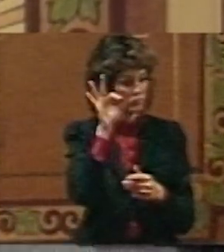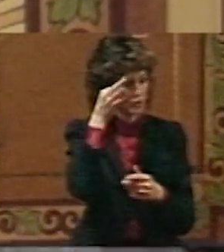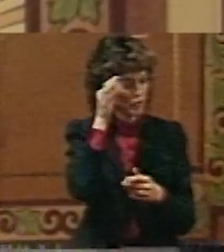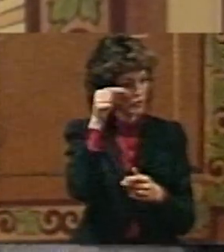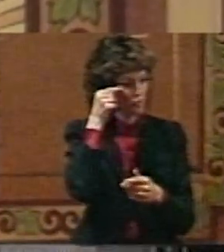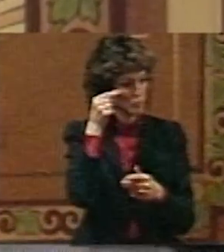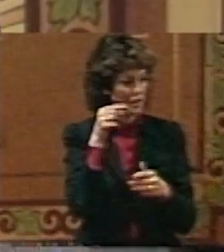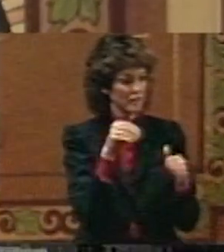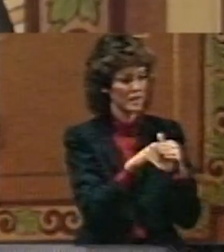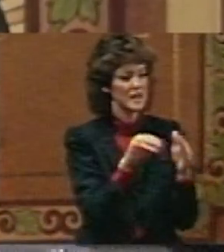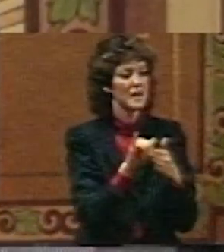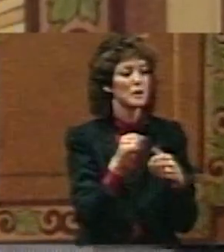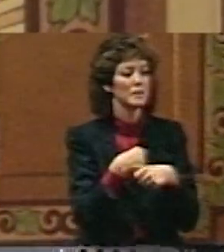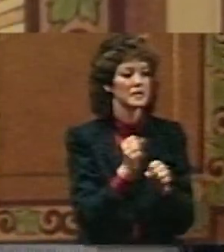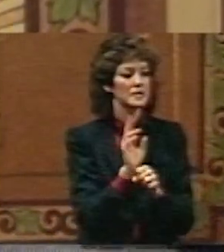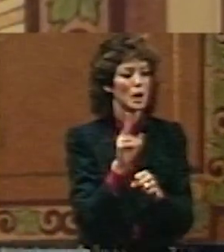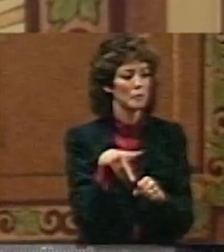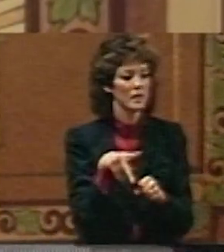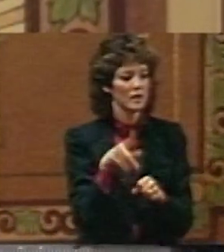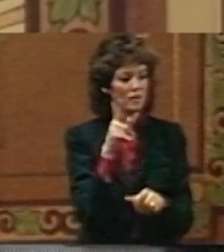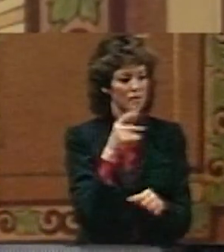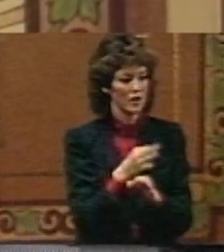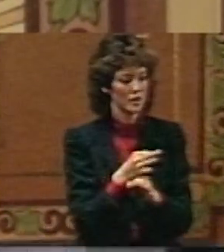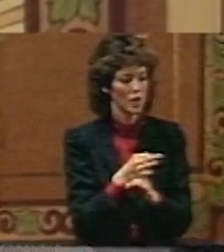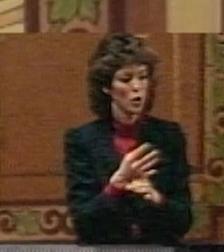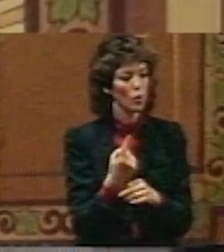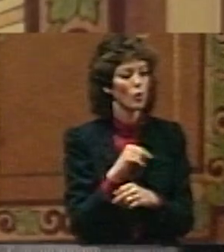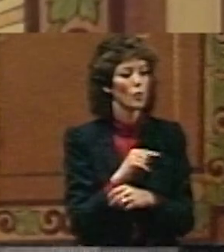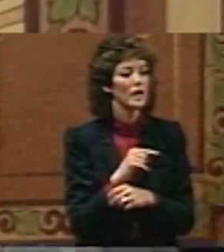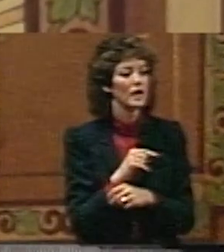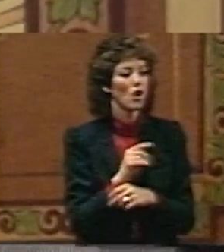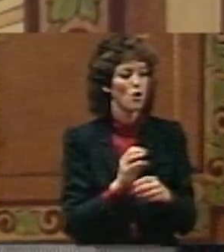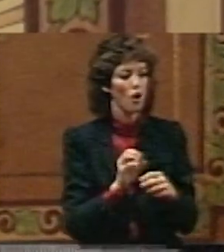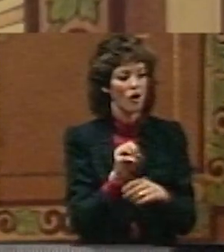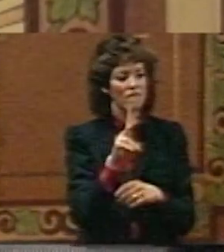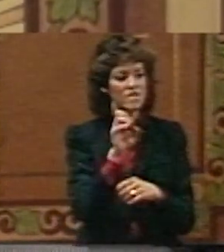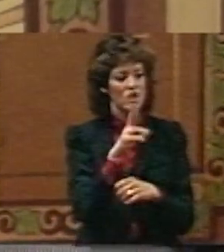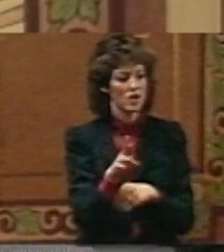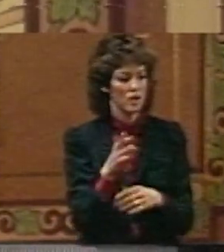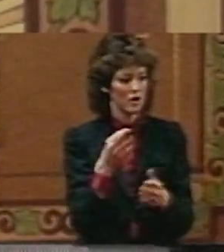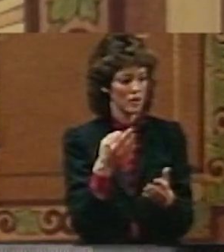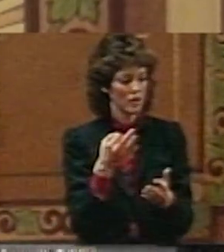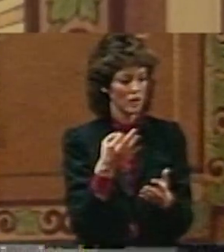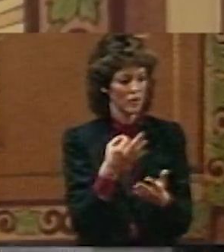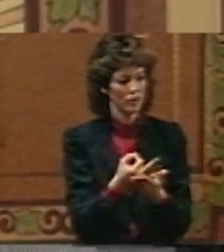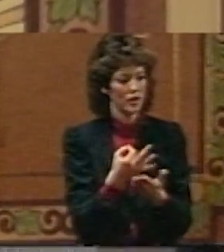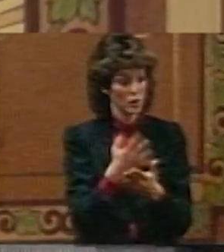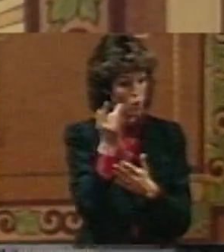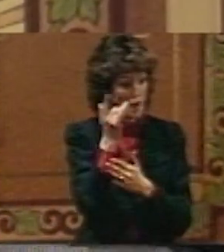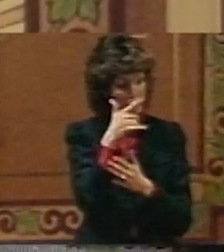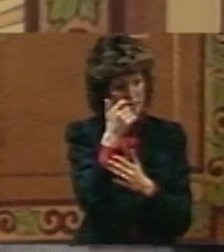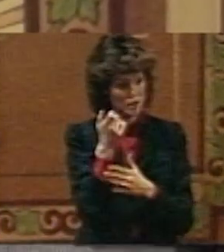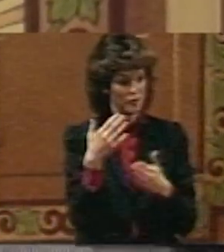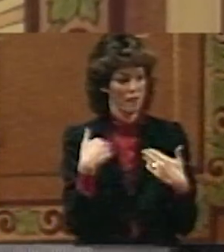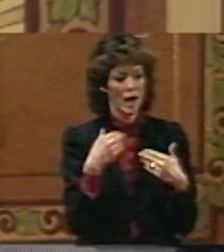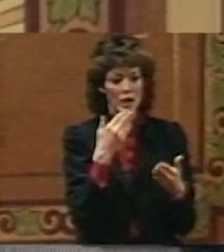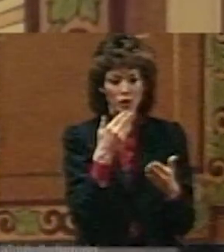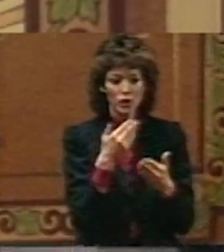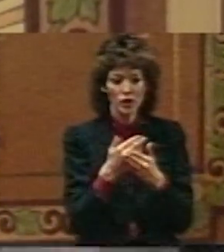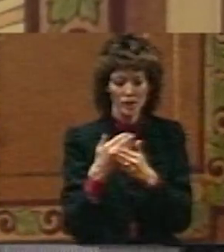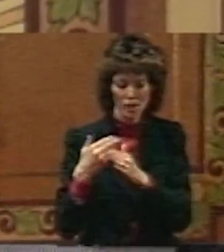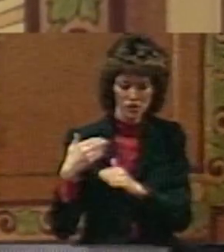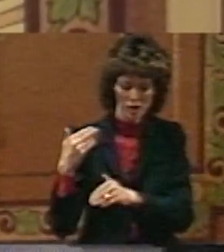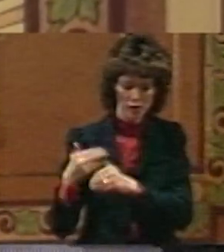trust fund. Today, we are overfunded in our trust fund. Why? Because we have had a good generation